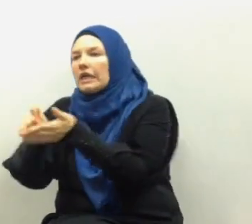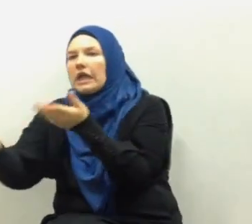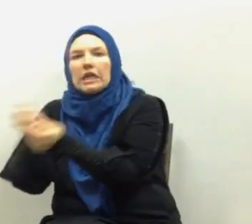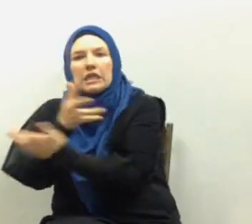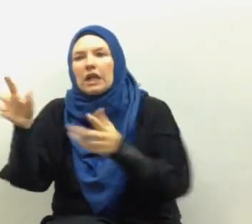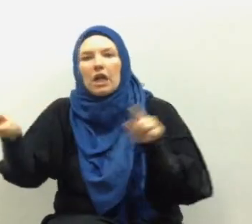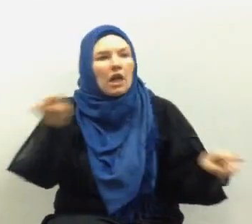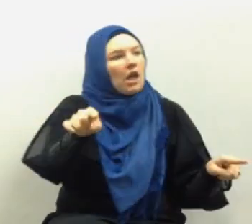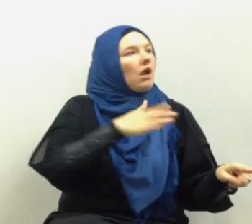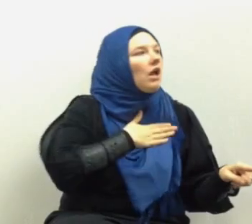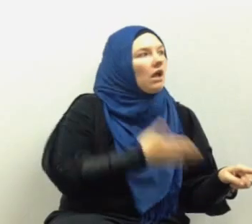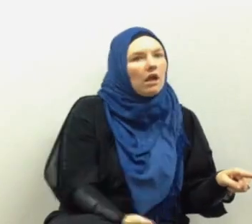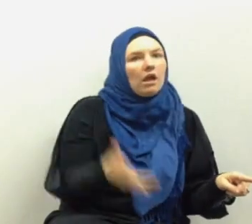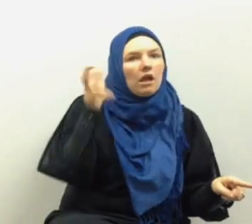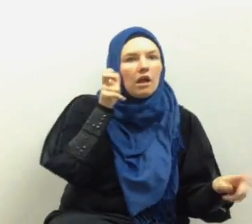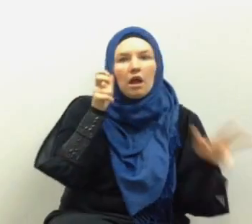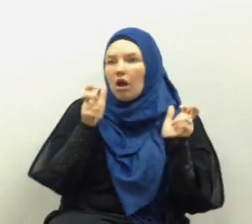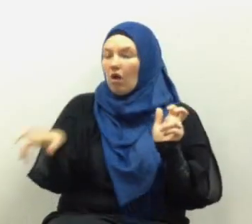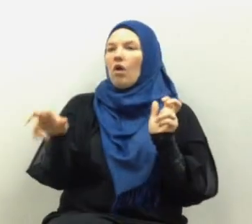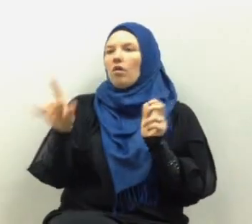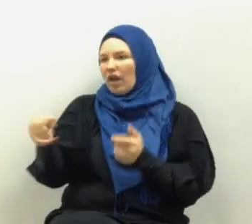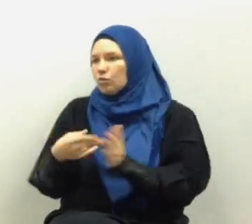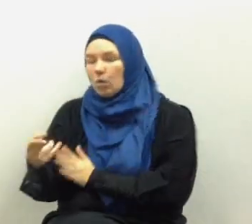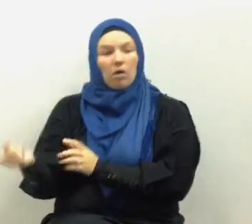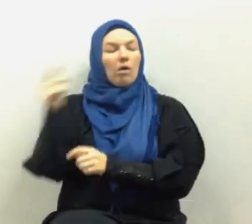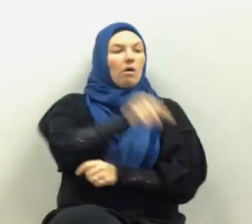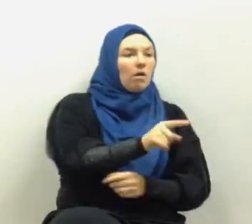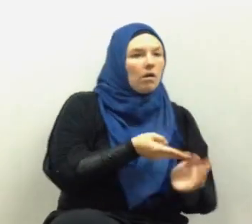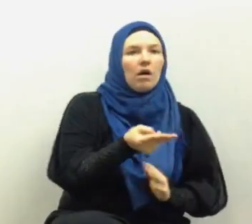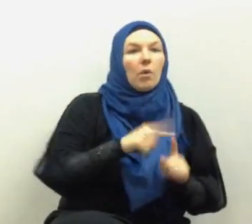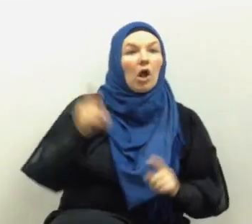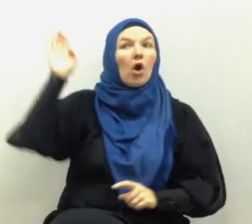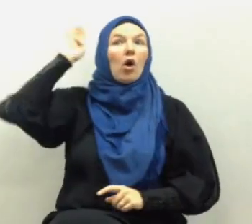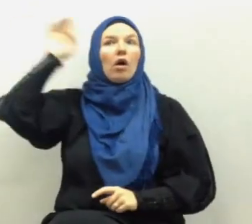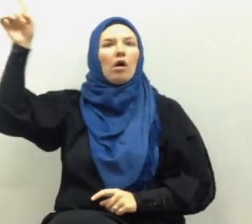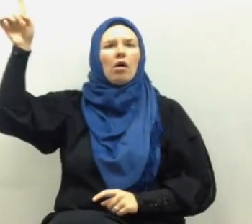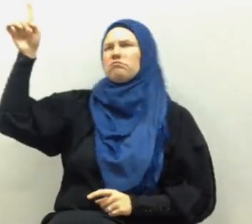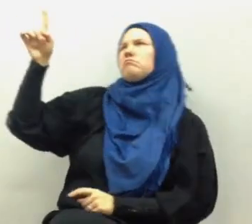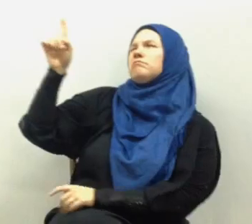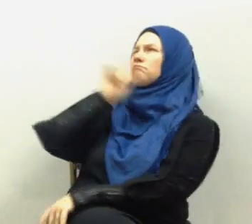writing anything we are willing to listen and follow and when Allah speaks we have questions